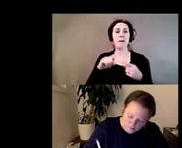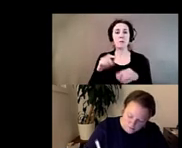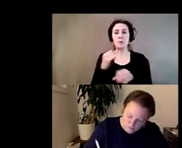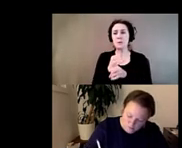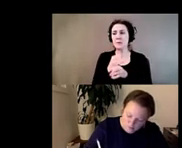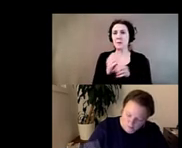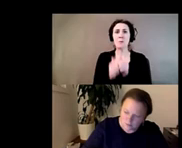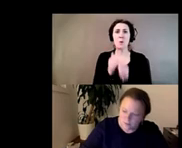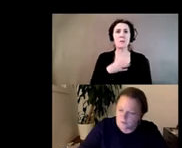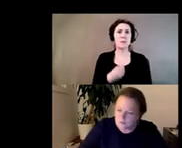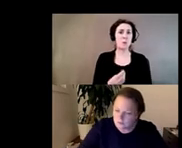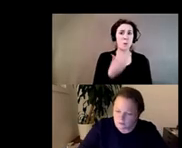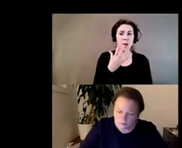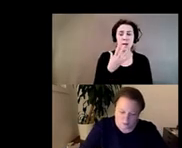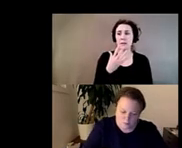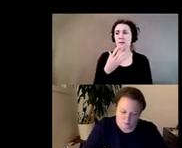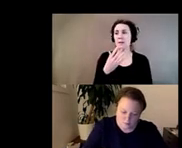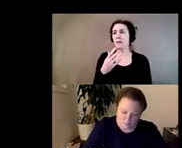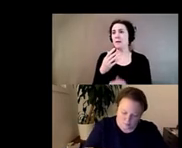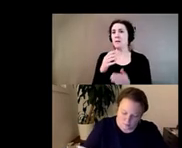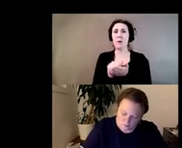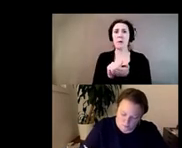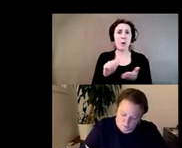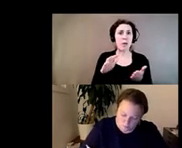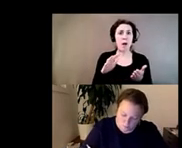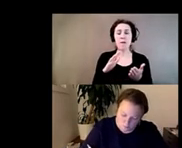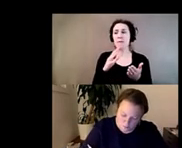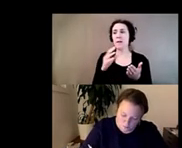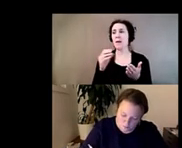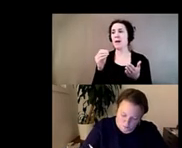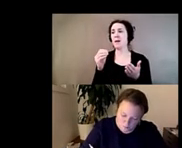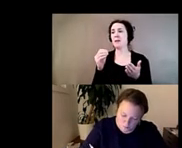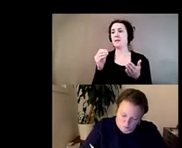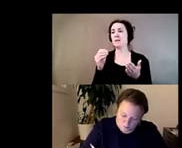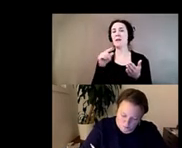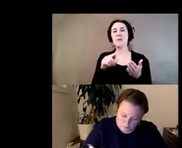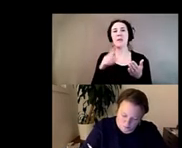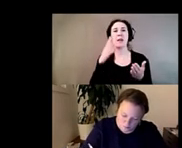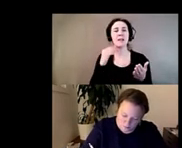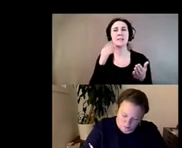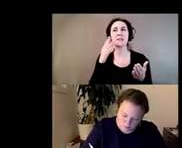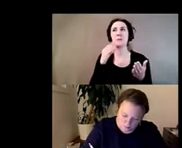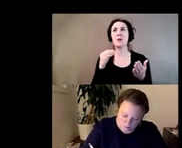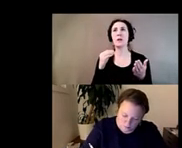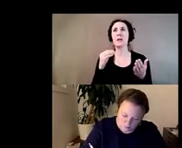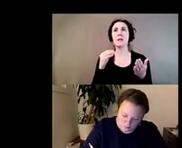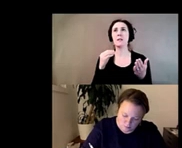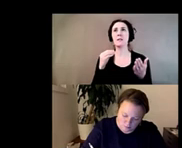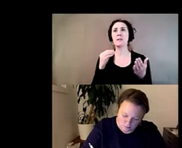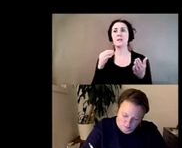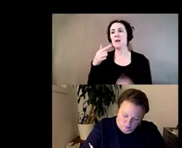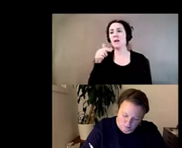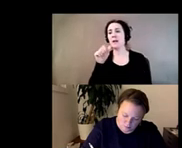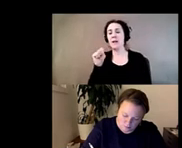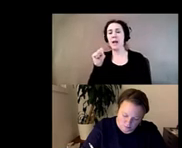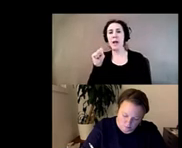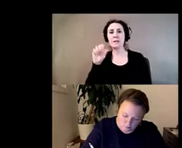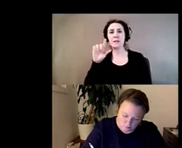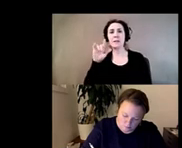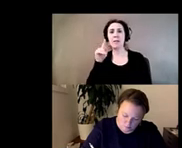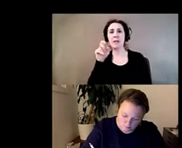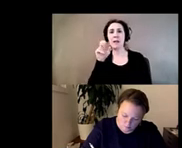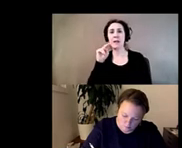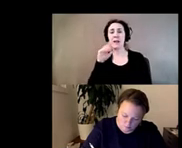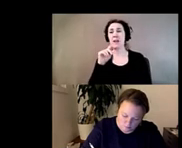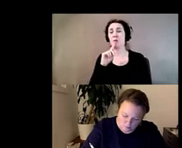that is very affluent and they um experience anything from gaslighting to just outright abuse by the institution